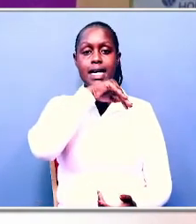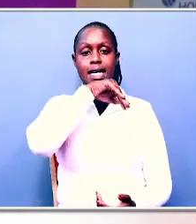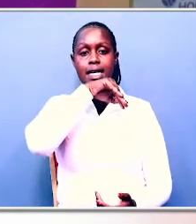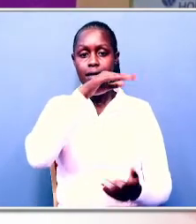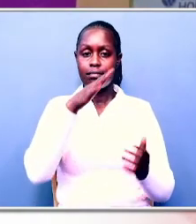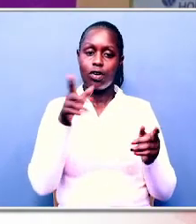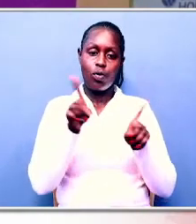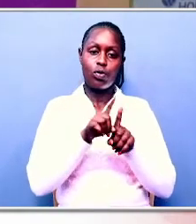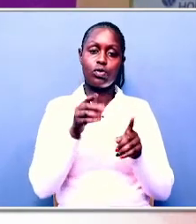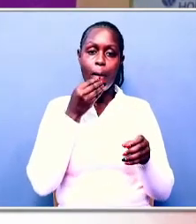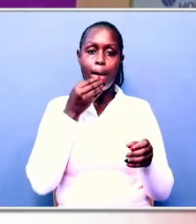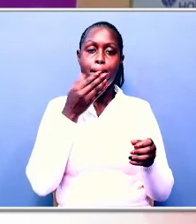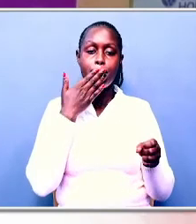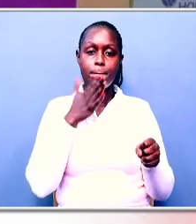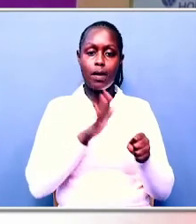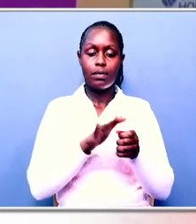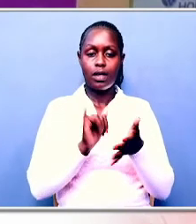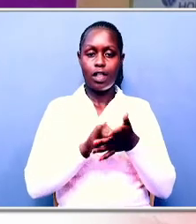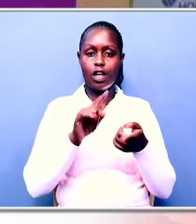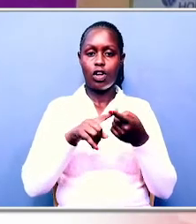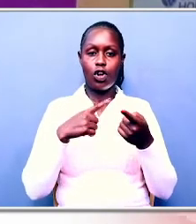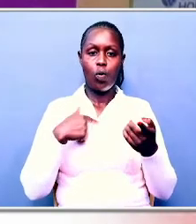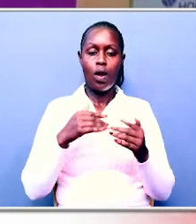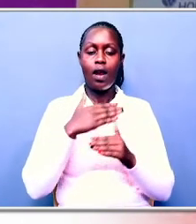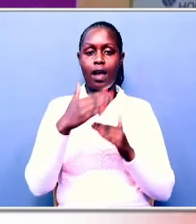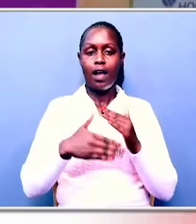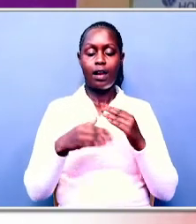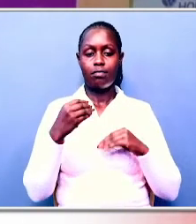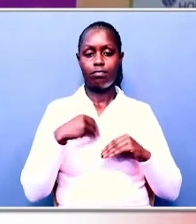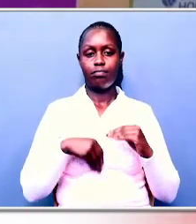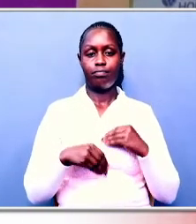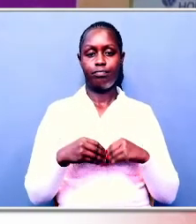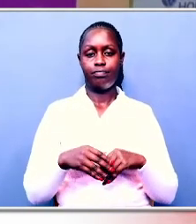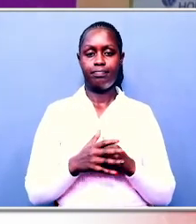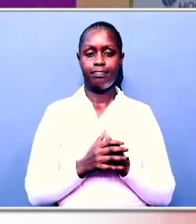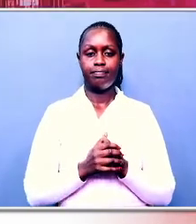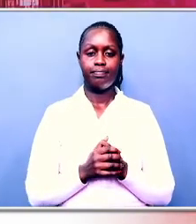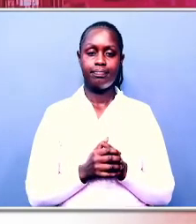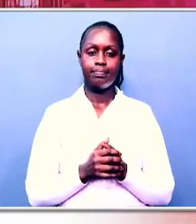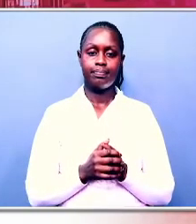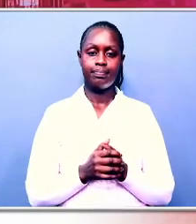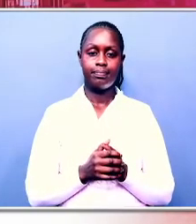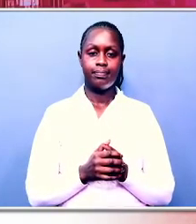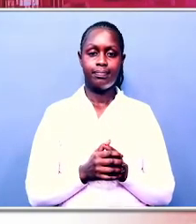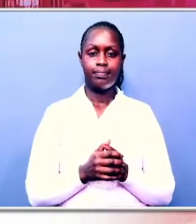promised to continue the fight against corruption should he win. Mario Mocharo, TV 47.